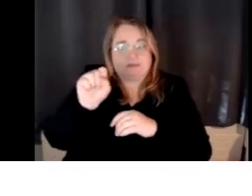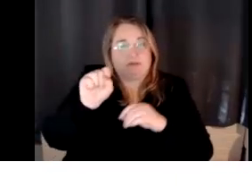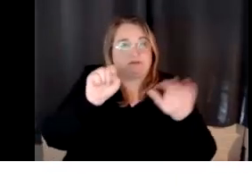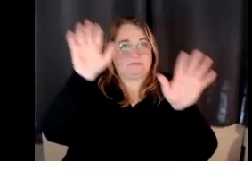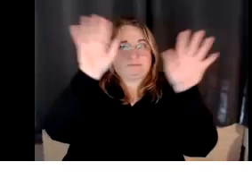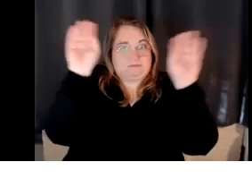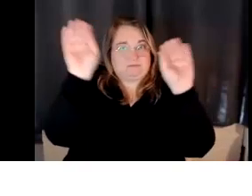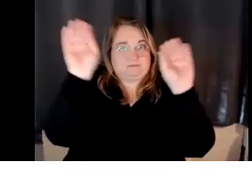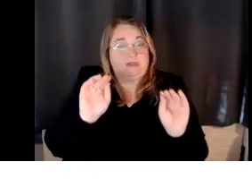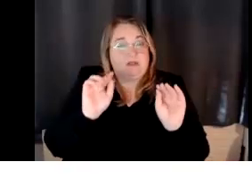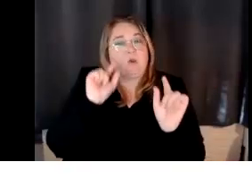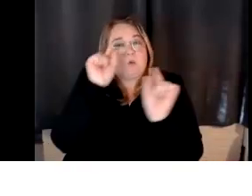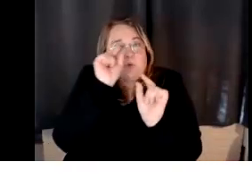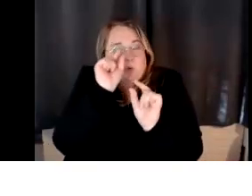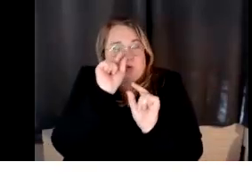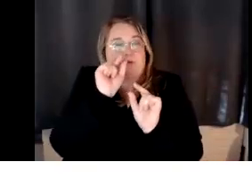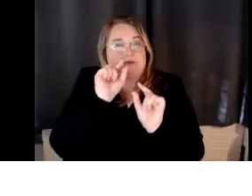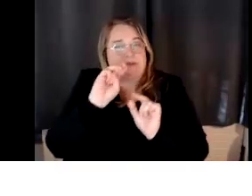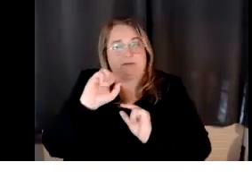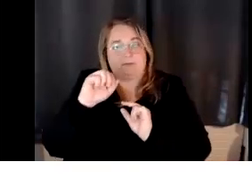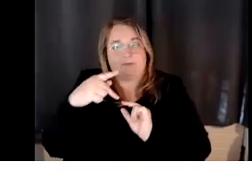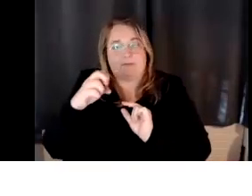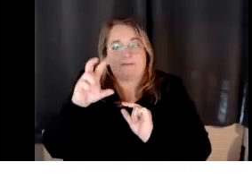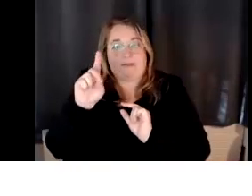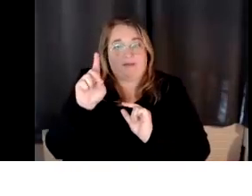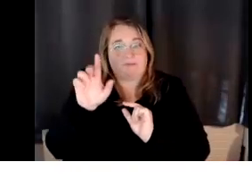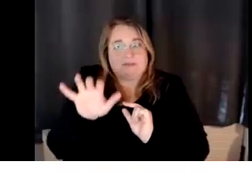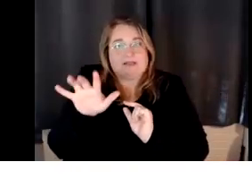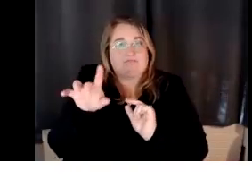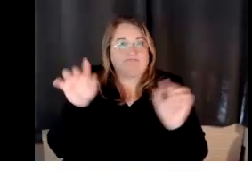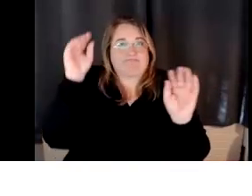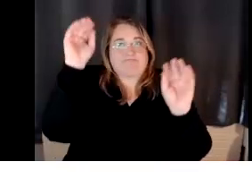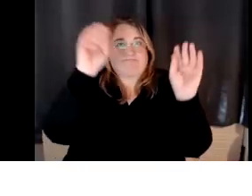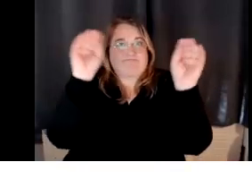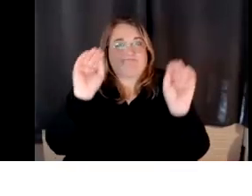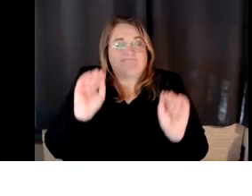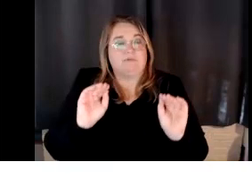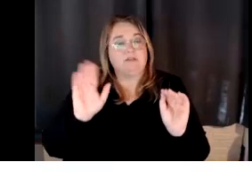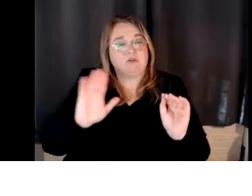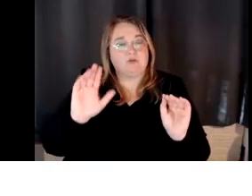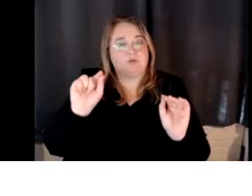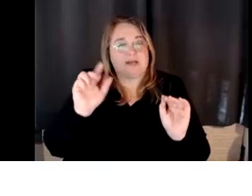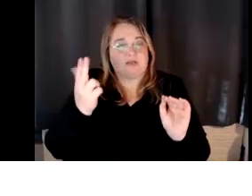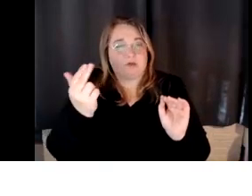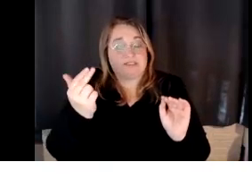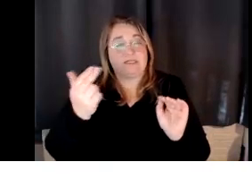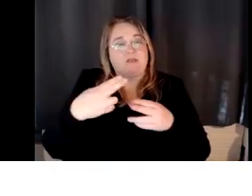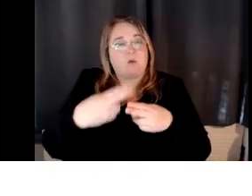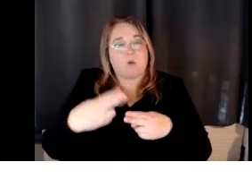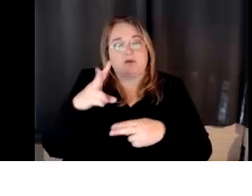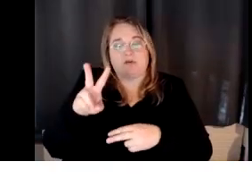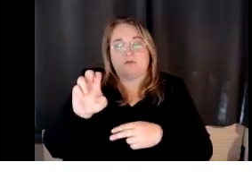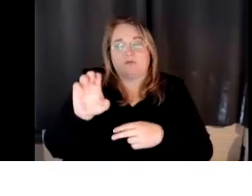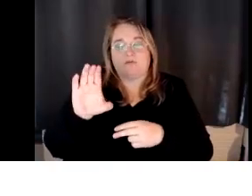Google in 2013, here's their paper, 2013, and they're called vectors. So, uh,